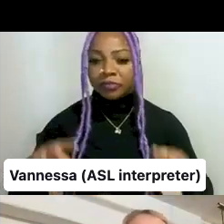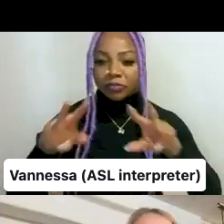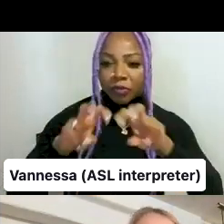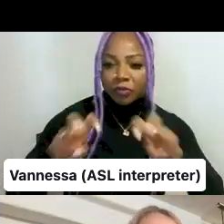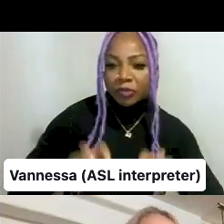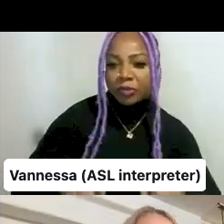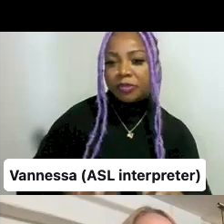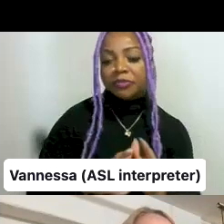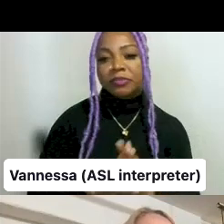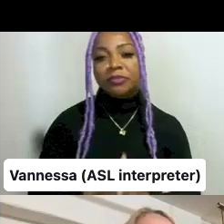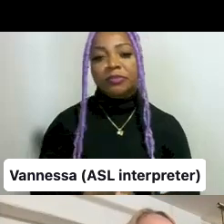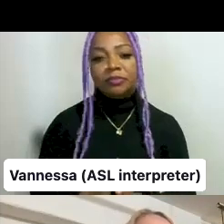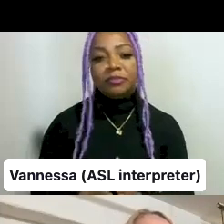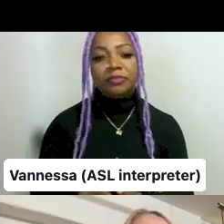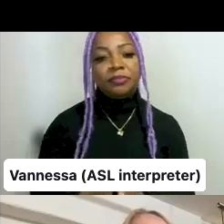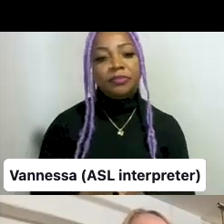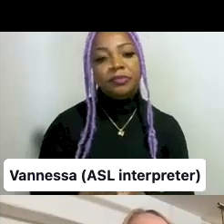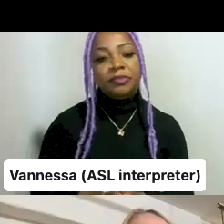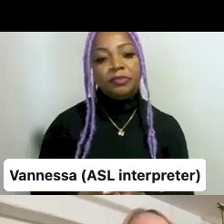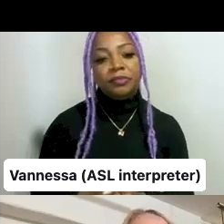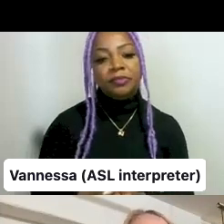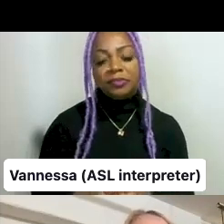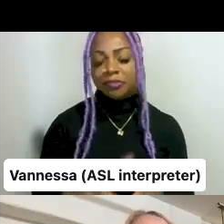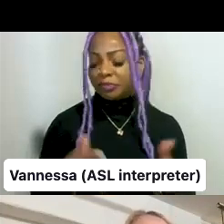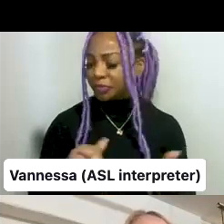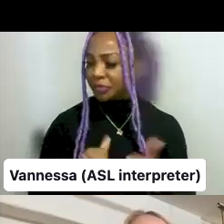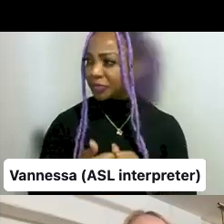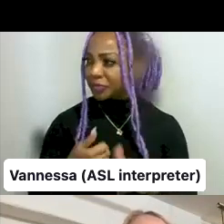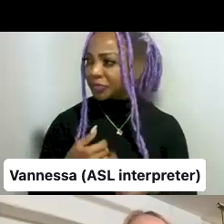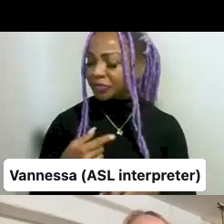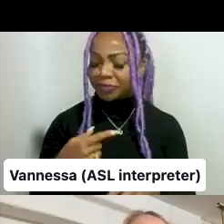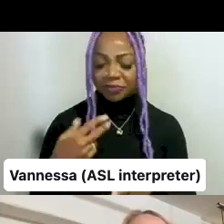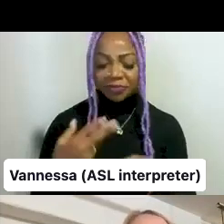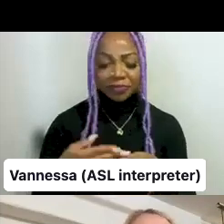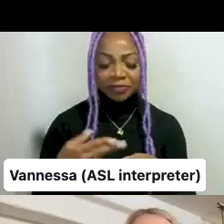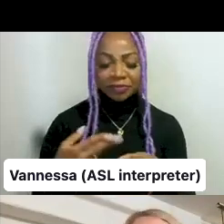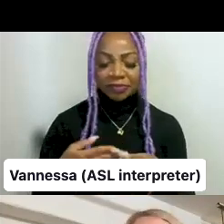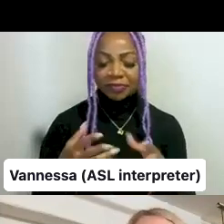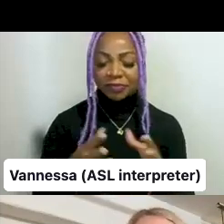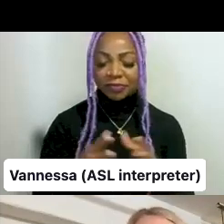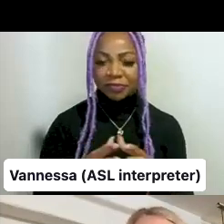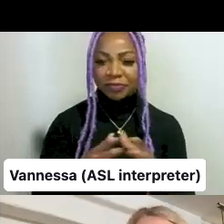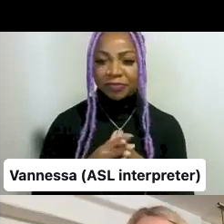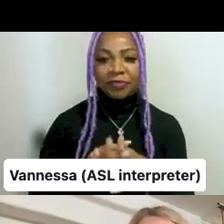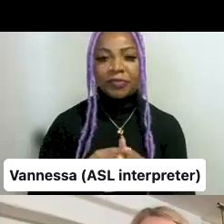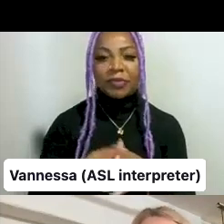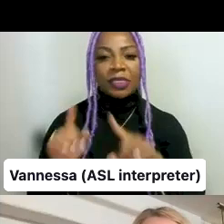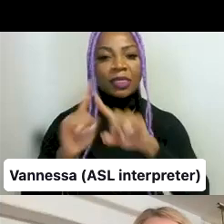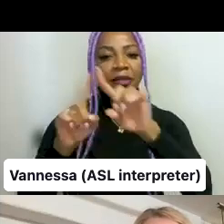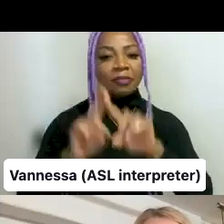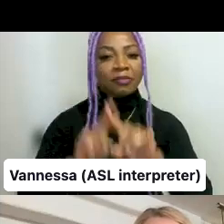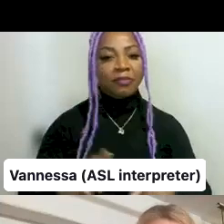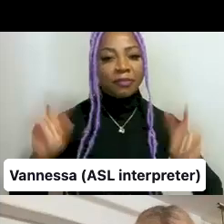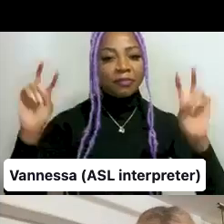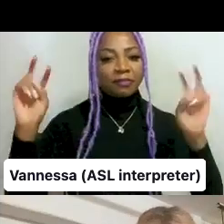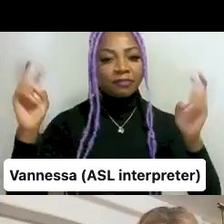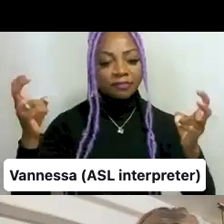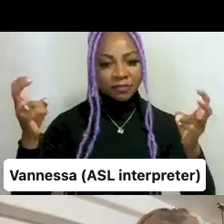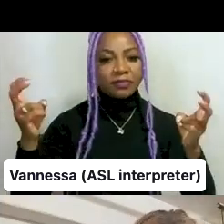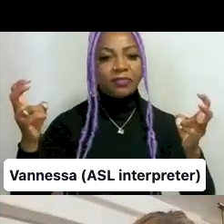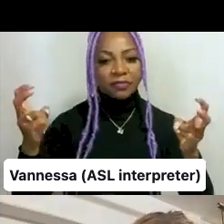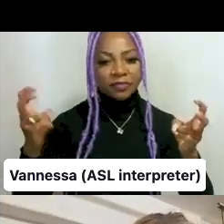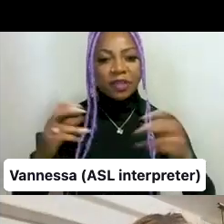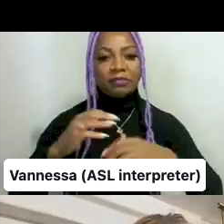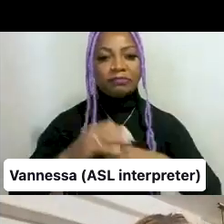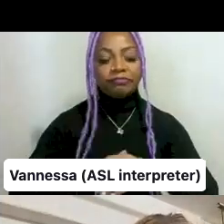how do you call that, all the topics that cross over